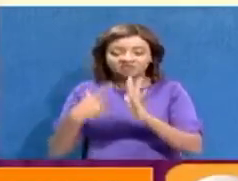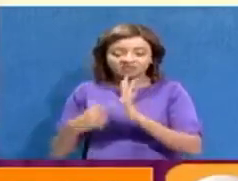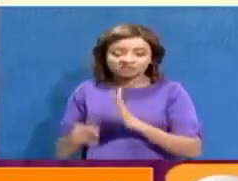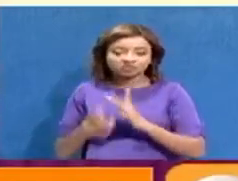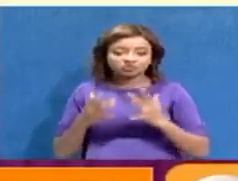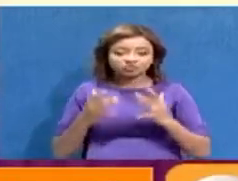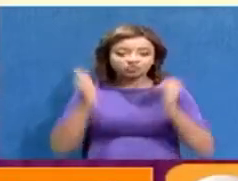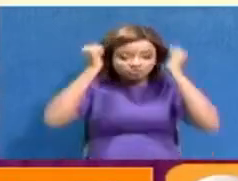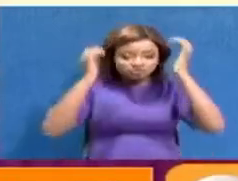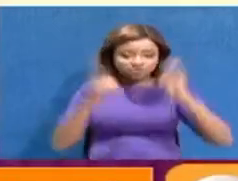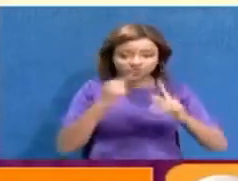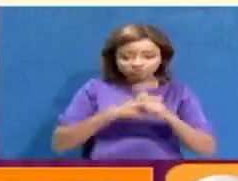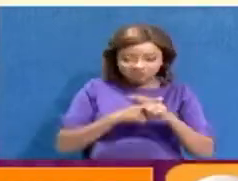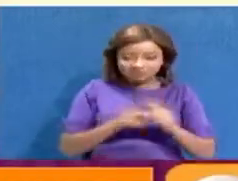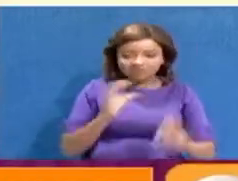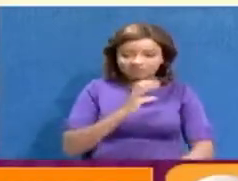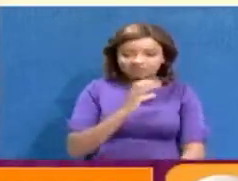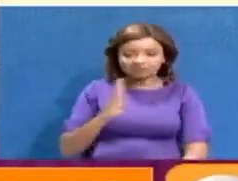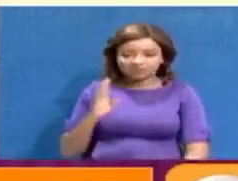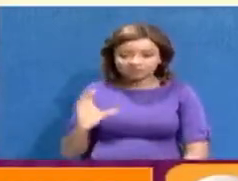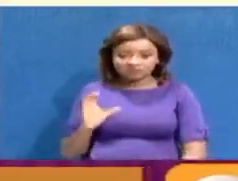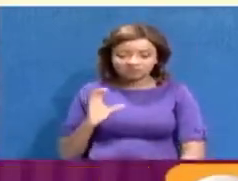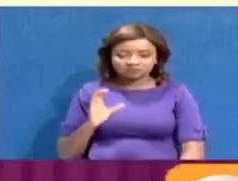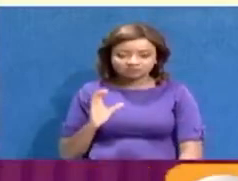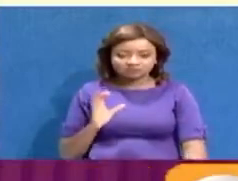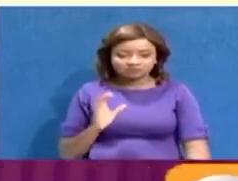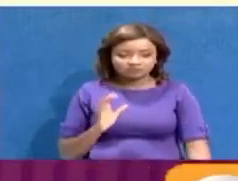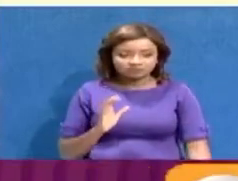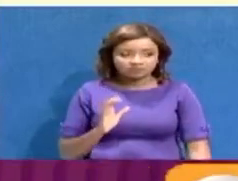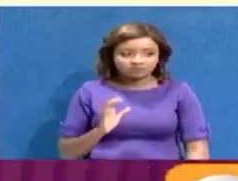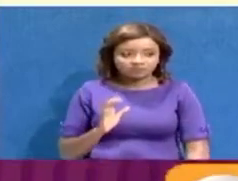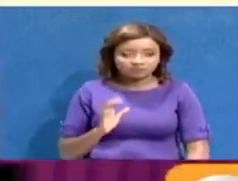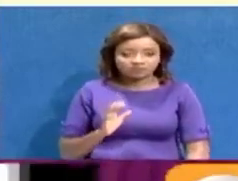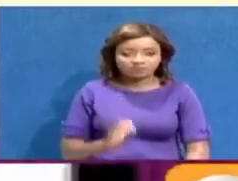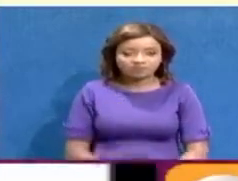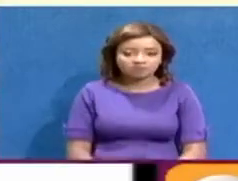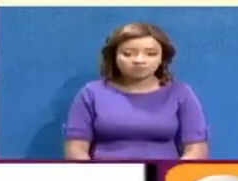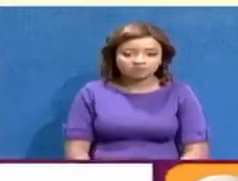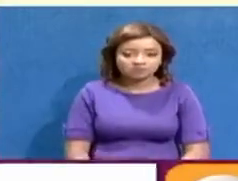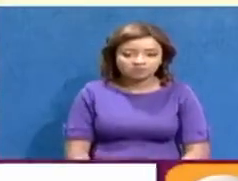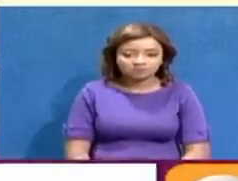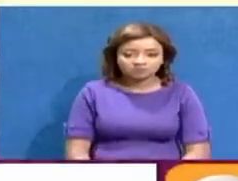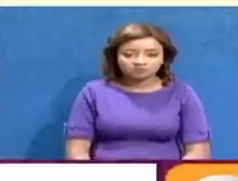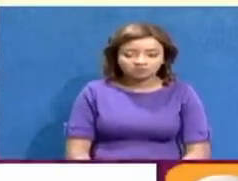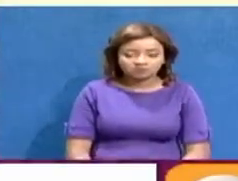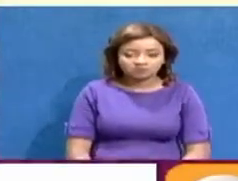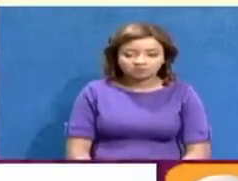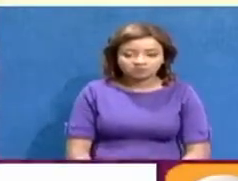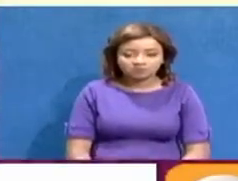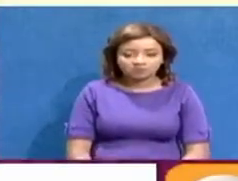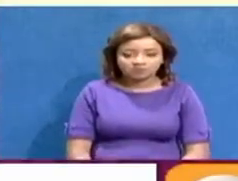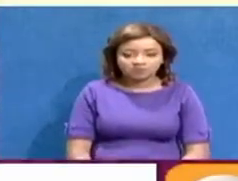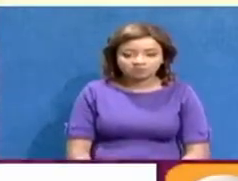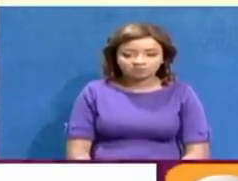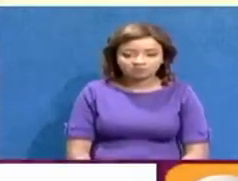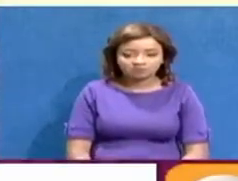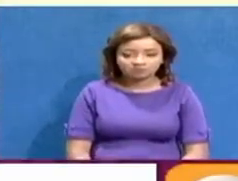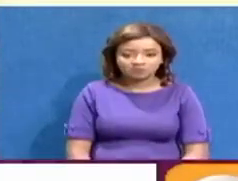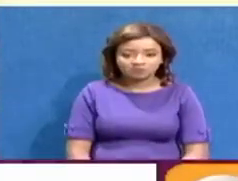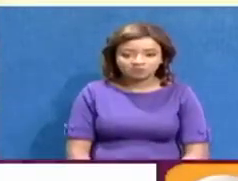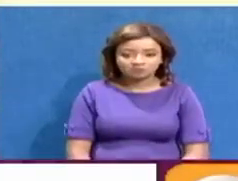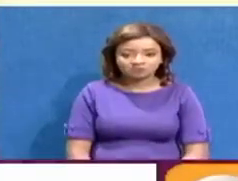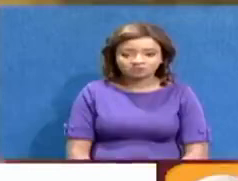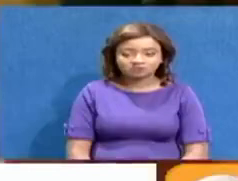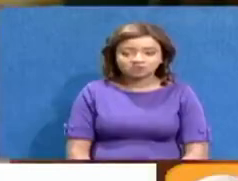new curriculum, competency-based curriculum that was mandated by the government